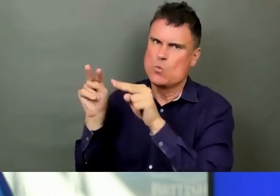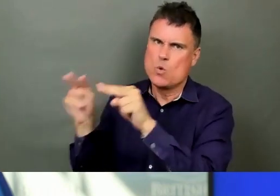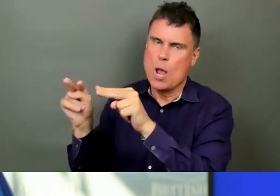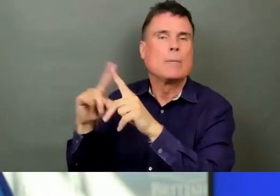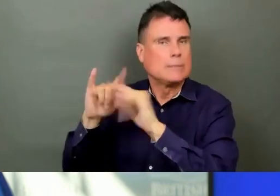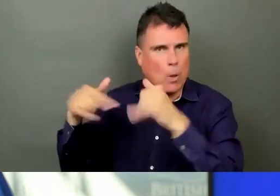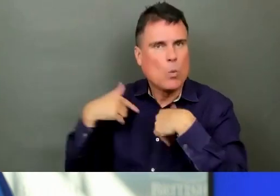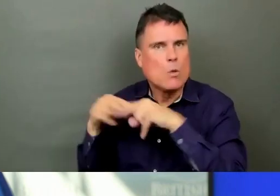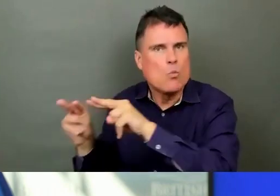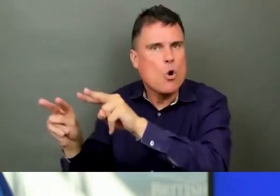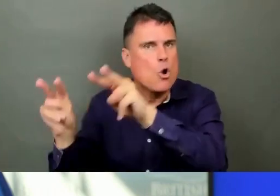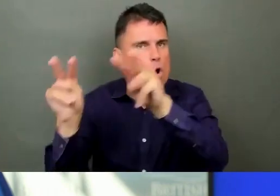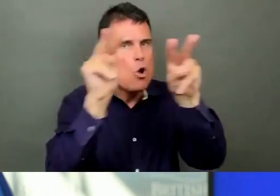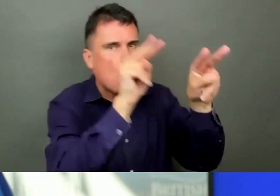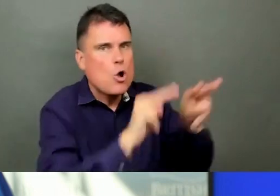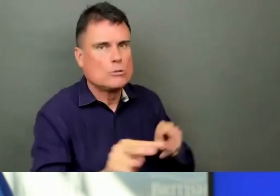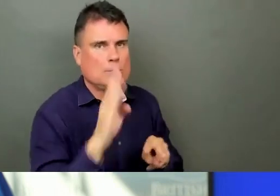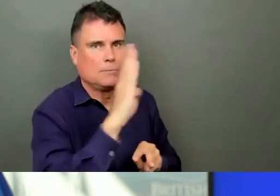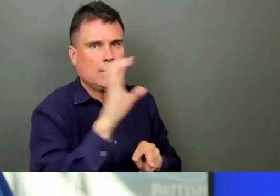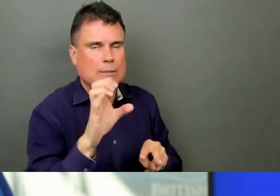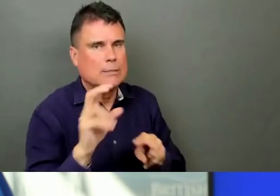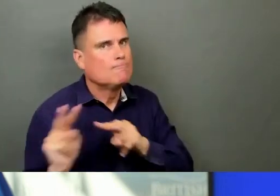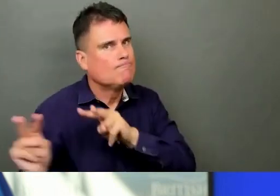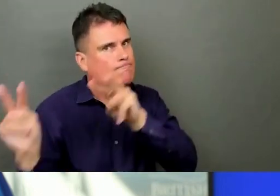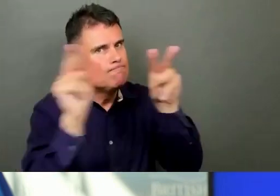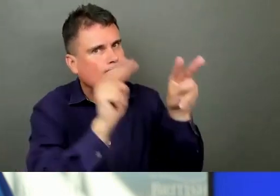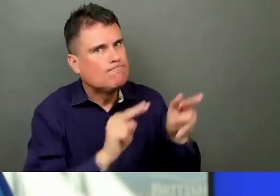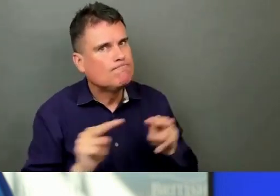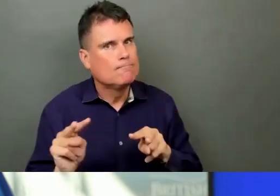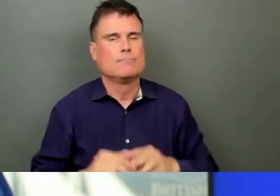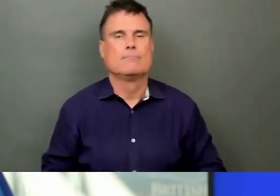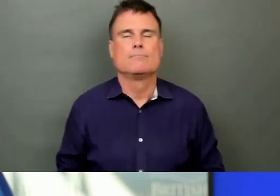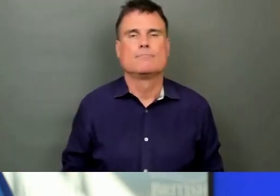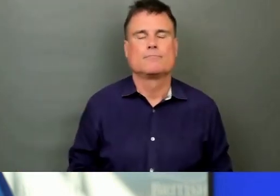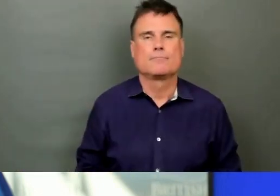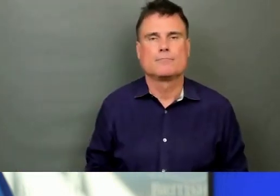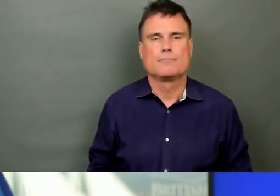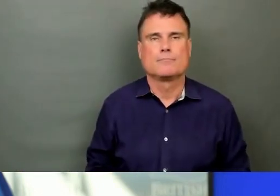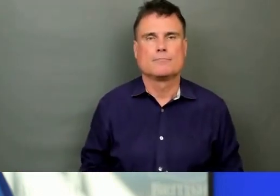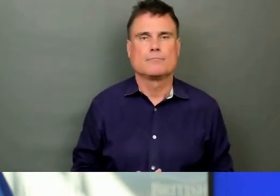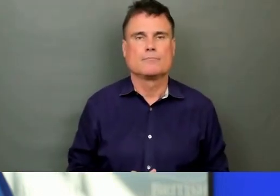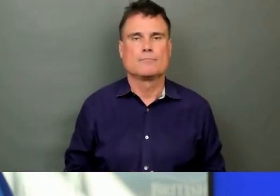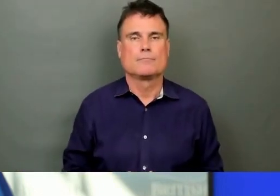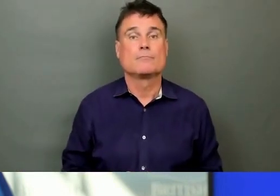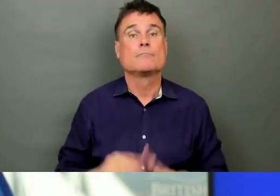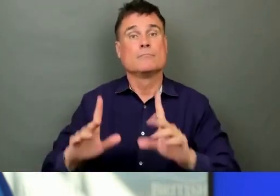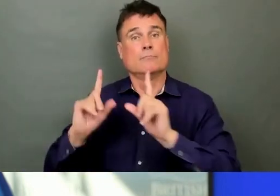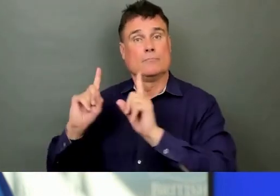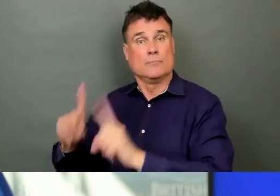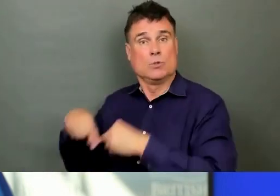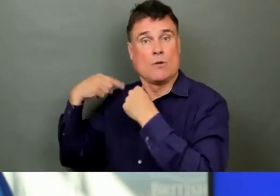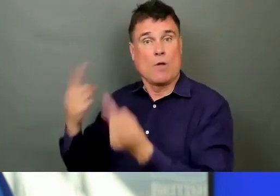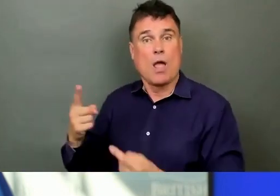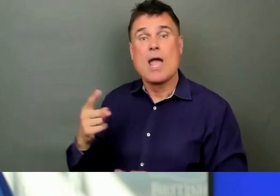doses, it's 64.9% of all those over 12, all those eligible to receive doses. And that number continues to grow quickly